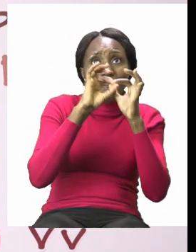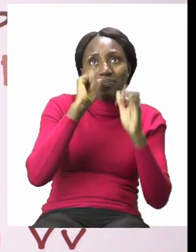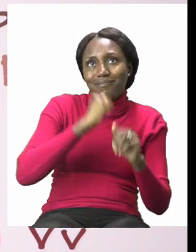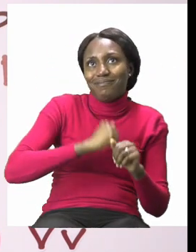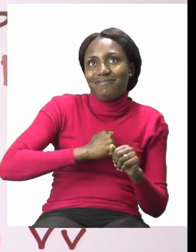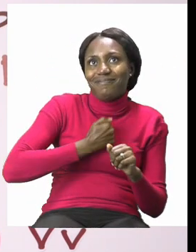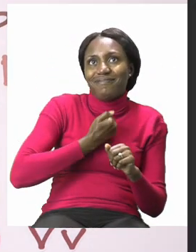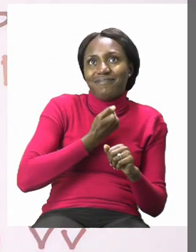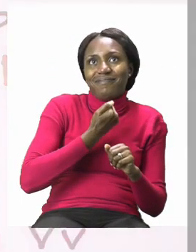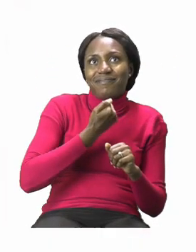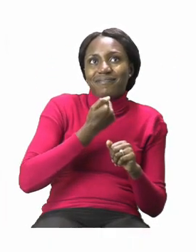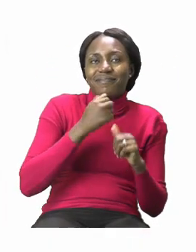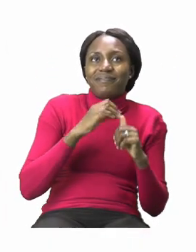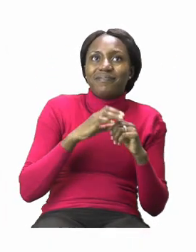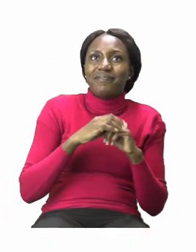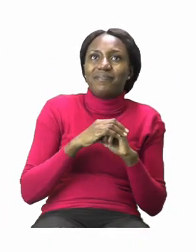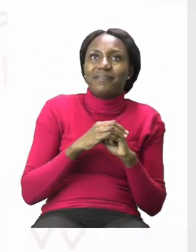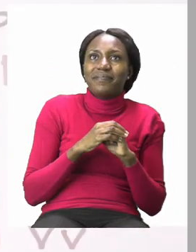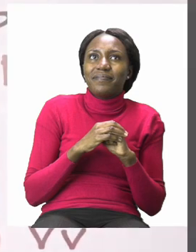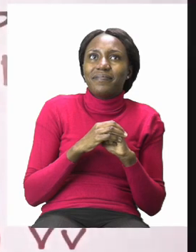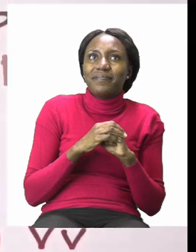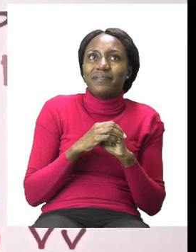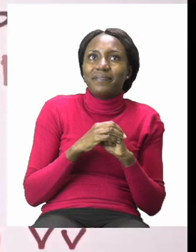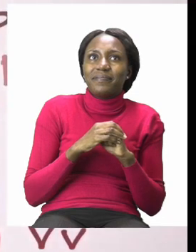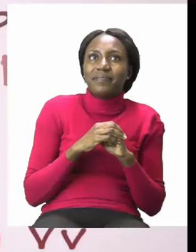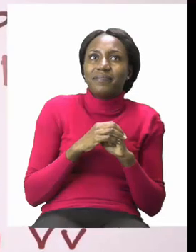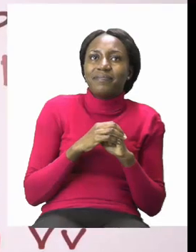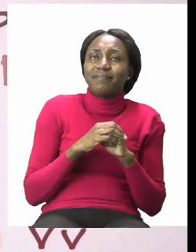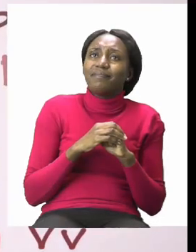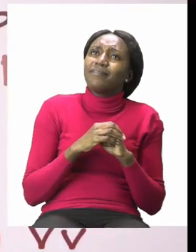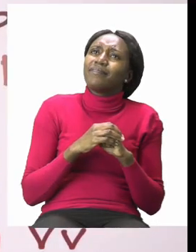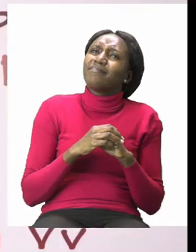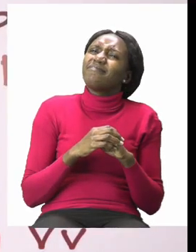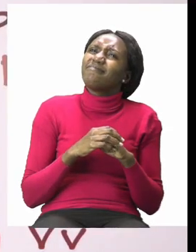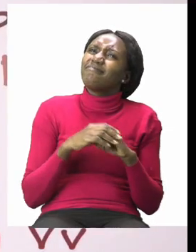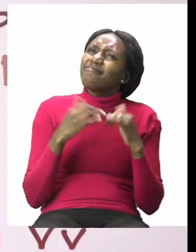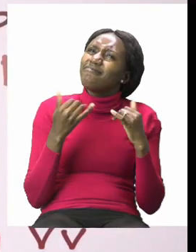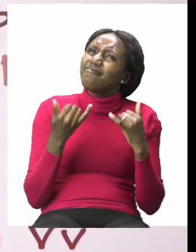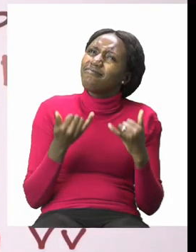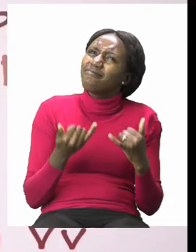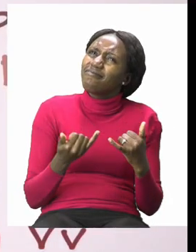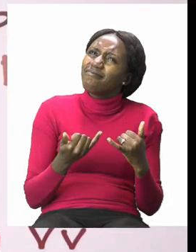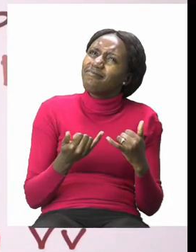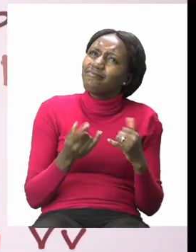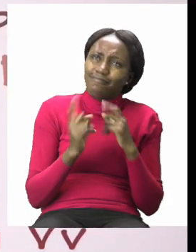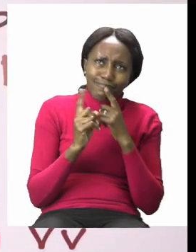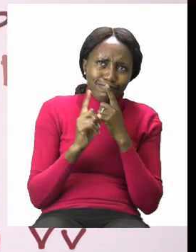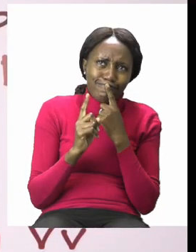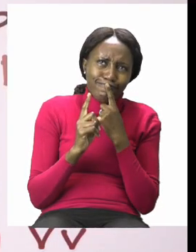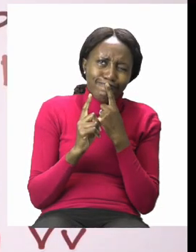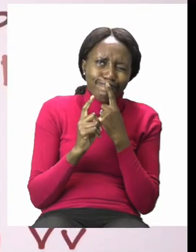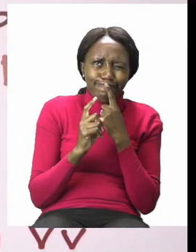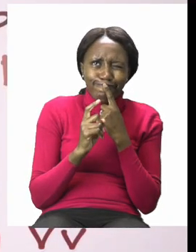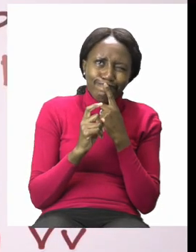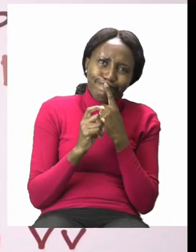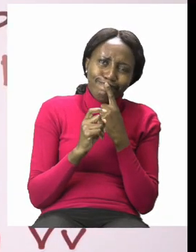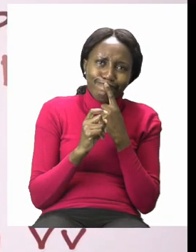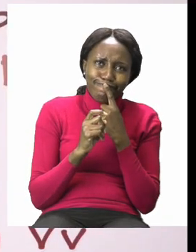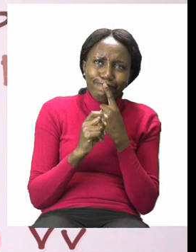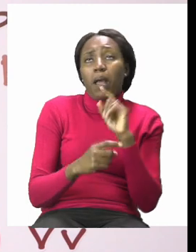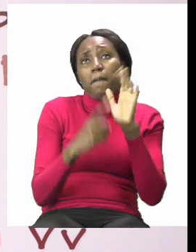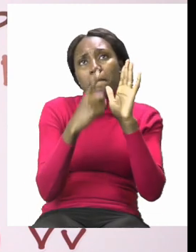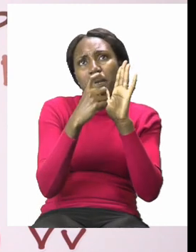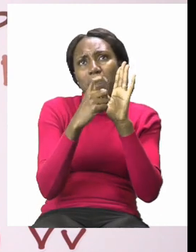Home. And before we get into any lessons boys and girls we need to